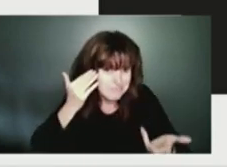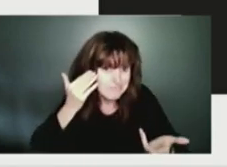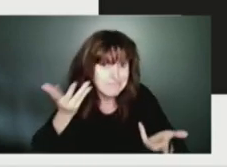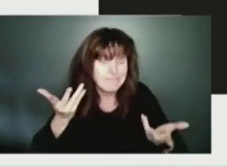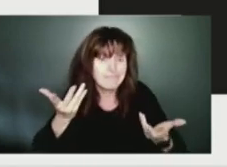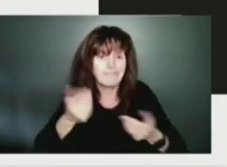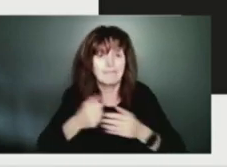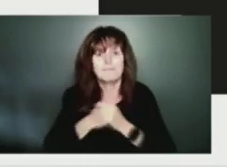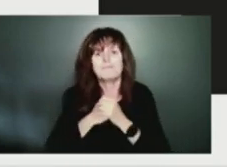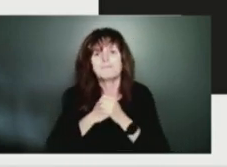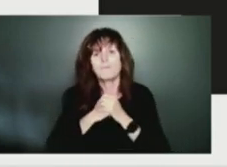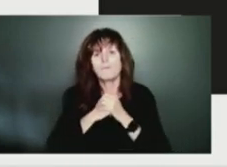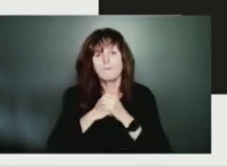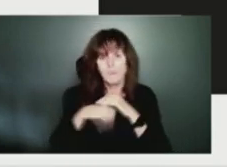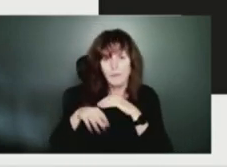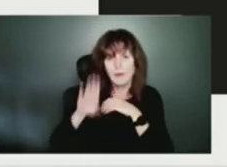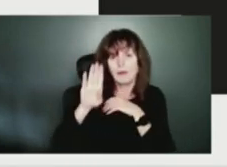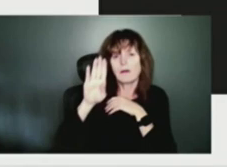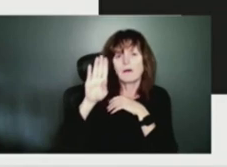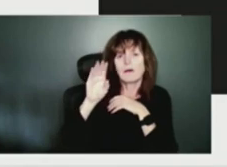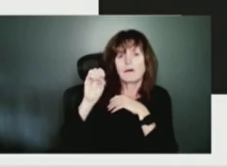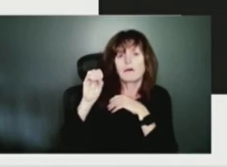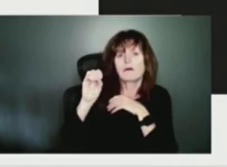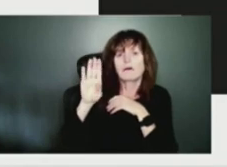anything to add to Pat's last question there?